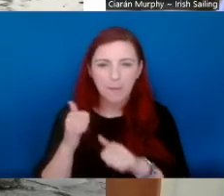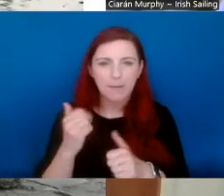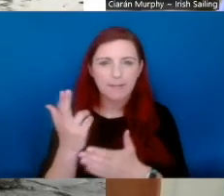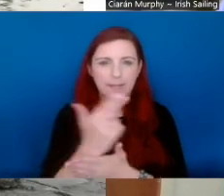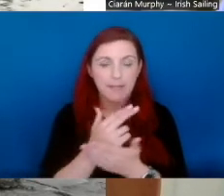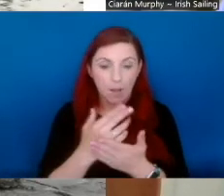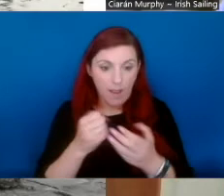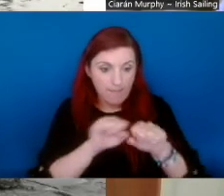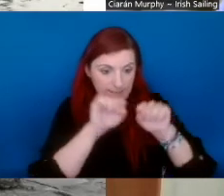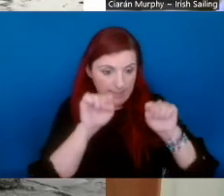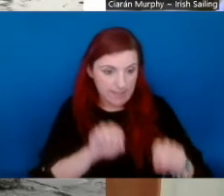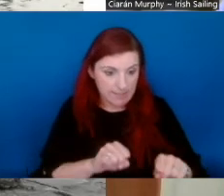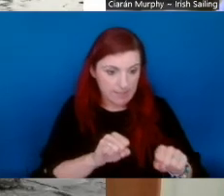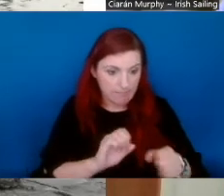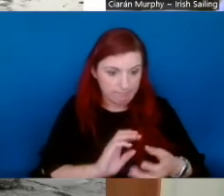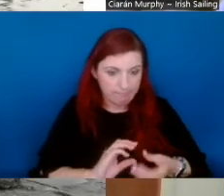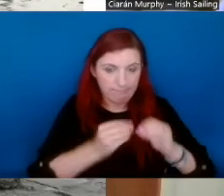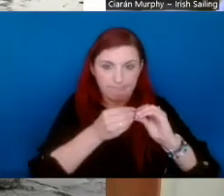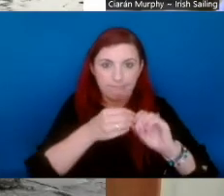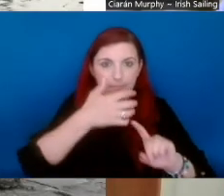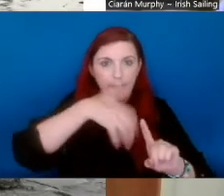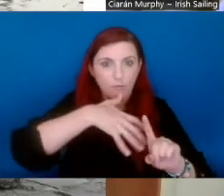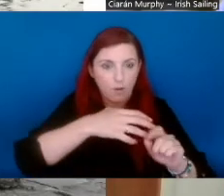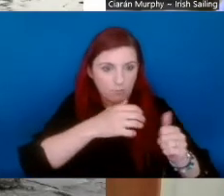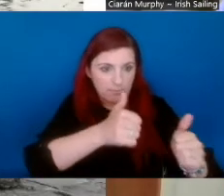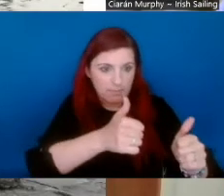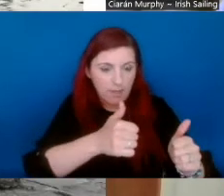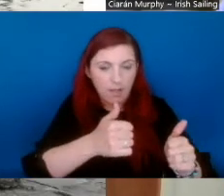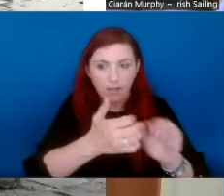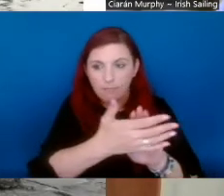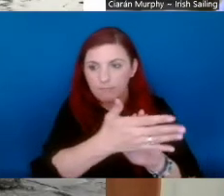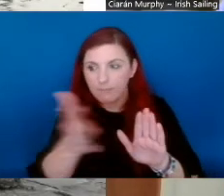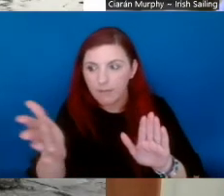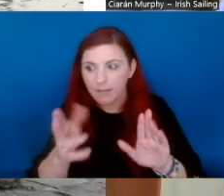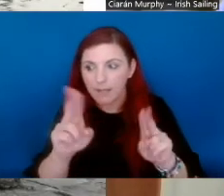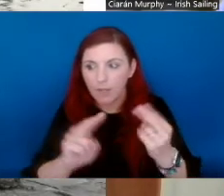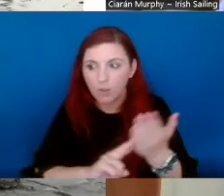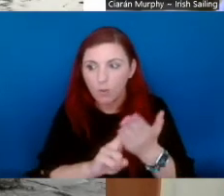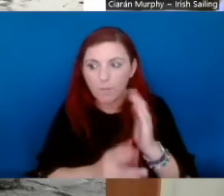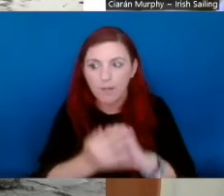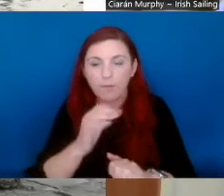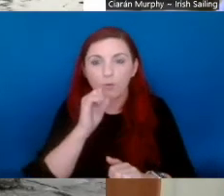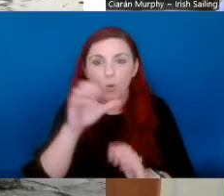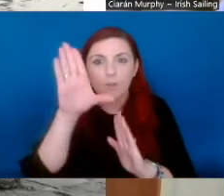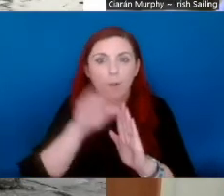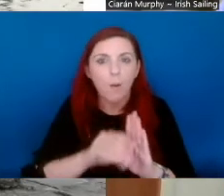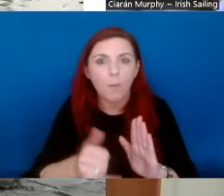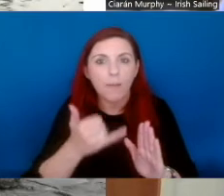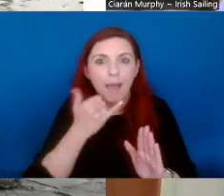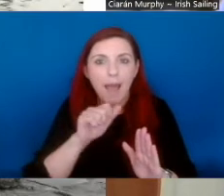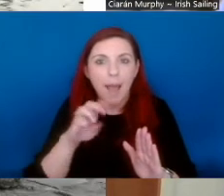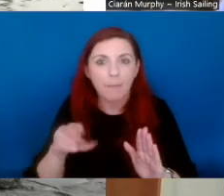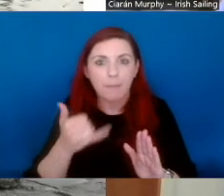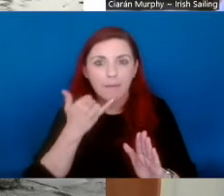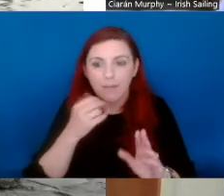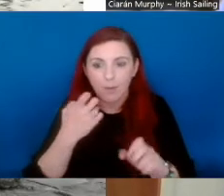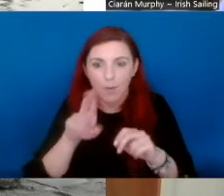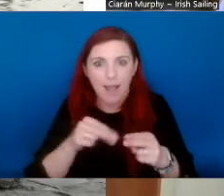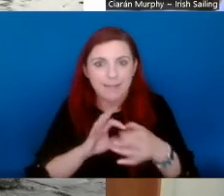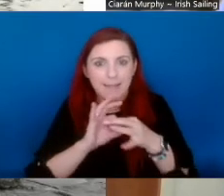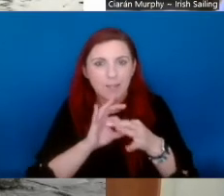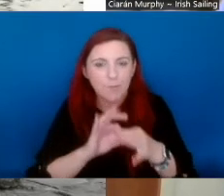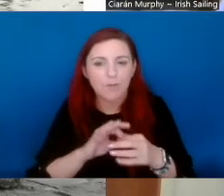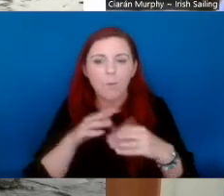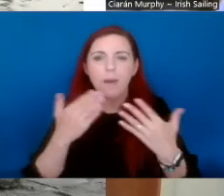Yeah, from our side, I think what we're focusing on is kind of a, this kind of citizen science approach now is that we have a system in the background. We